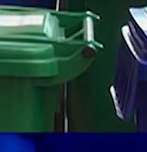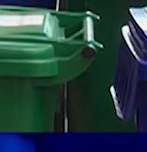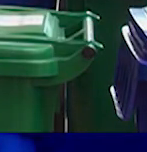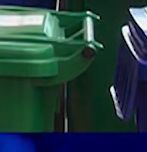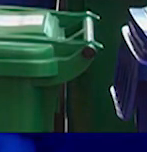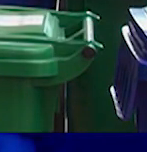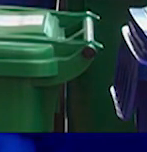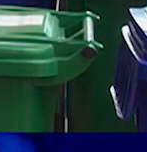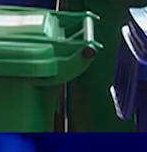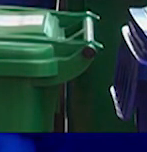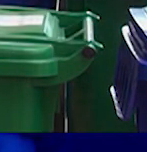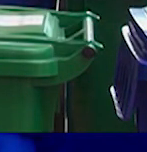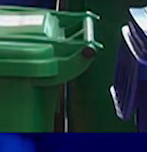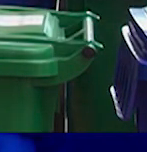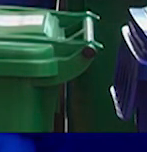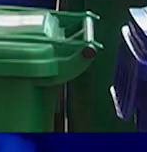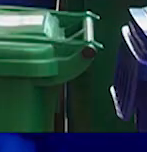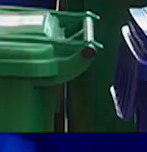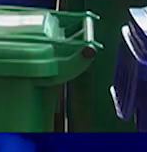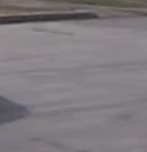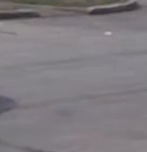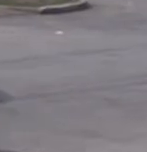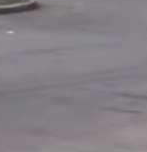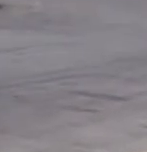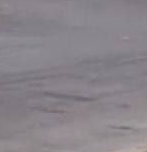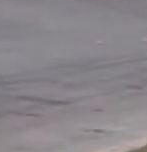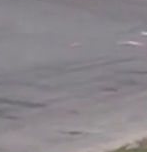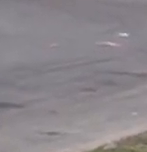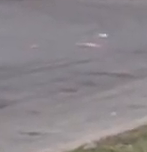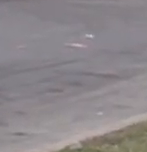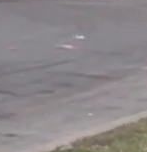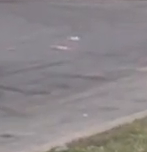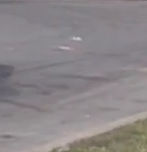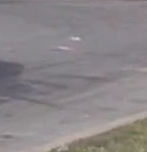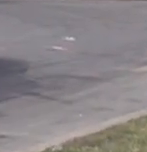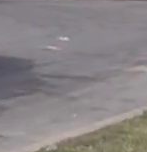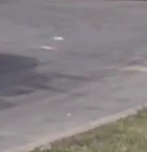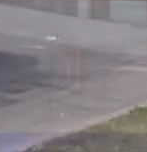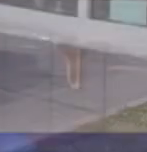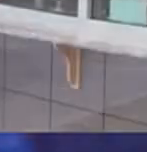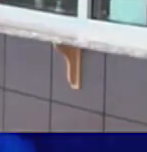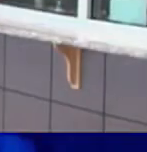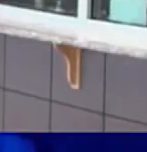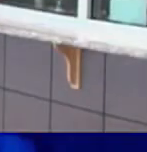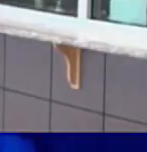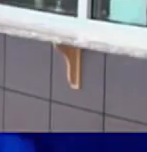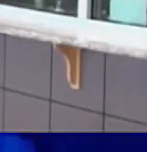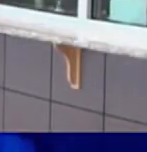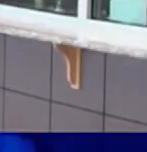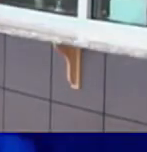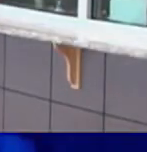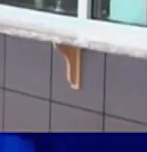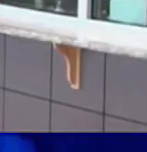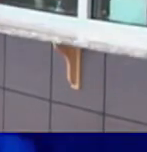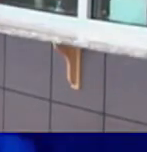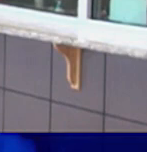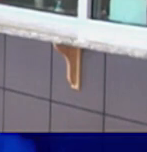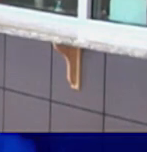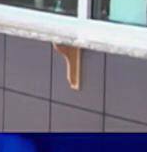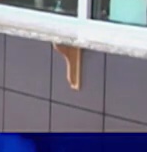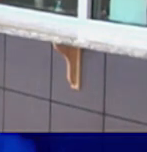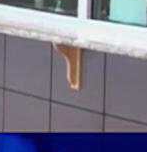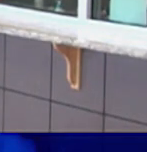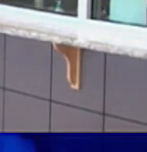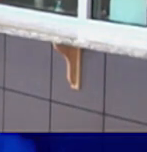continue to expect the same level of service that we have given prior to COVID-19 virus. It's business as usual for the county water